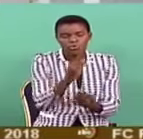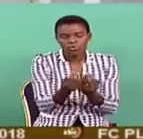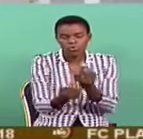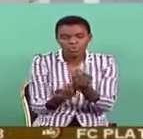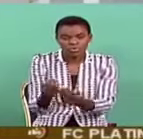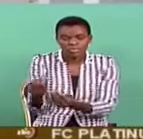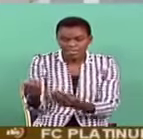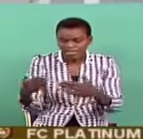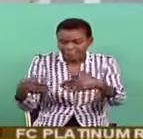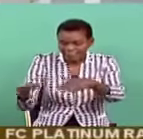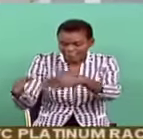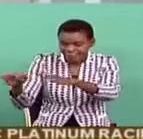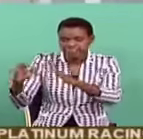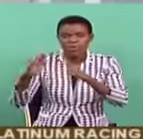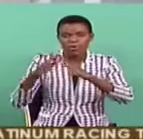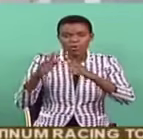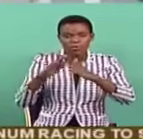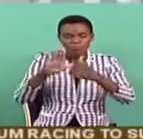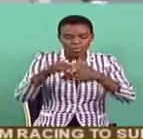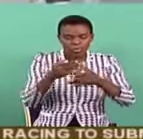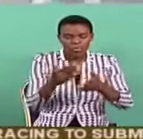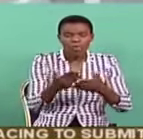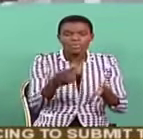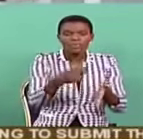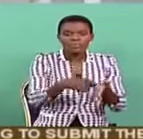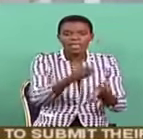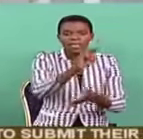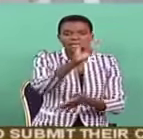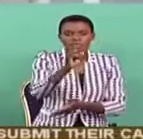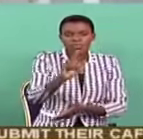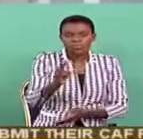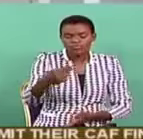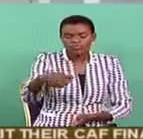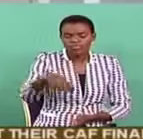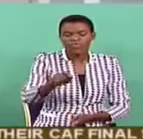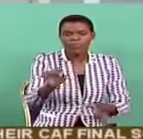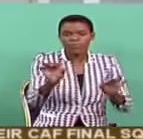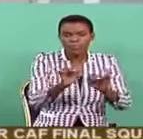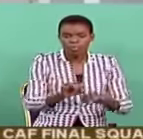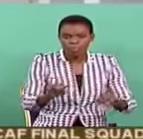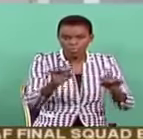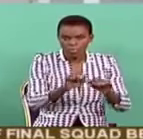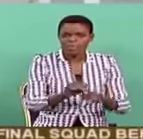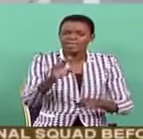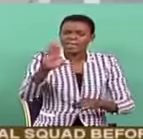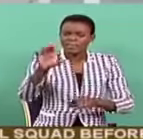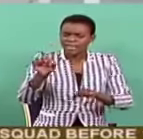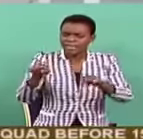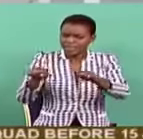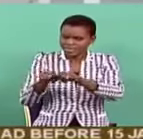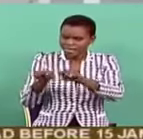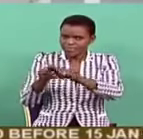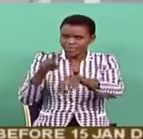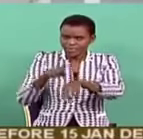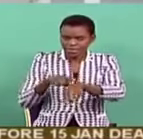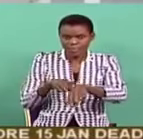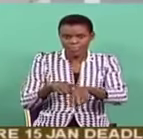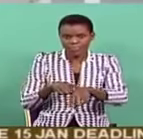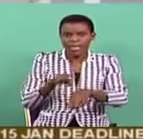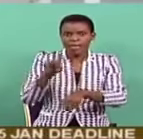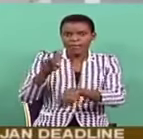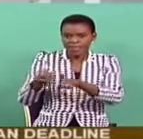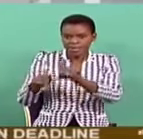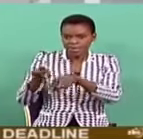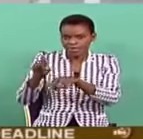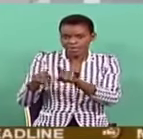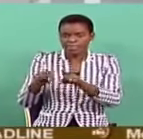-payment. But we have also said at the same time, parents should realise the physical situation that our